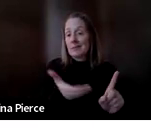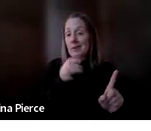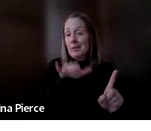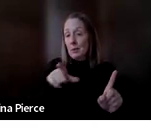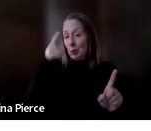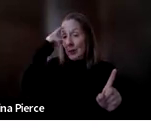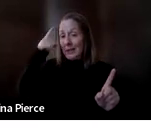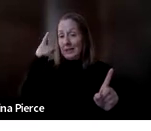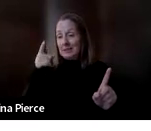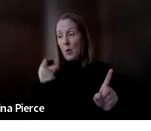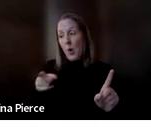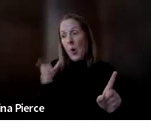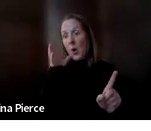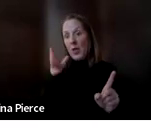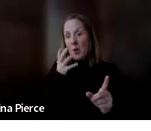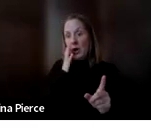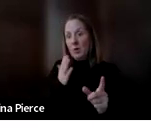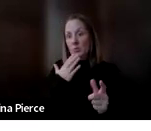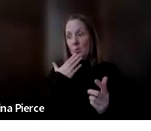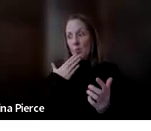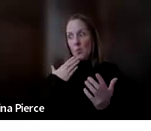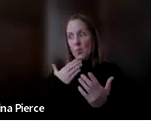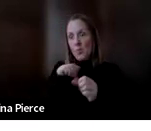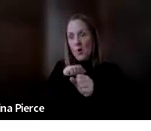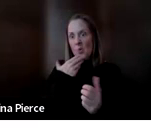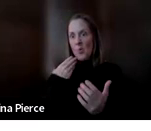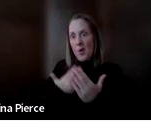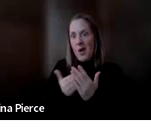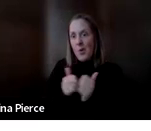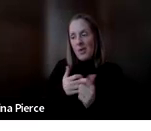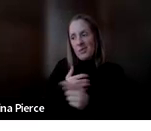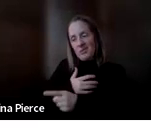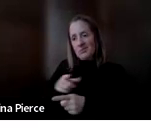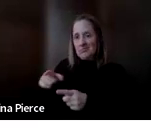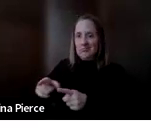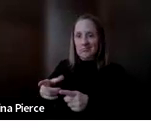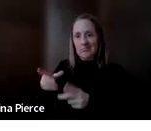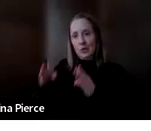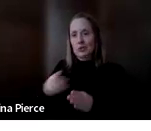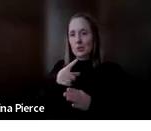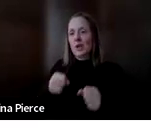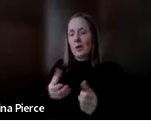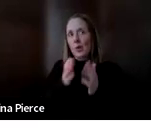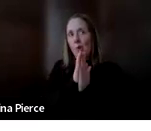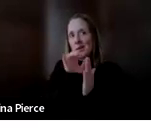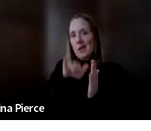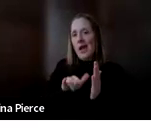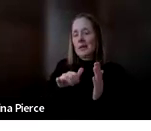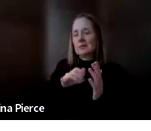someone you work with, you can absolutely work with a school agency to request that device.